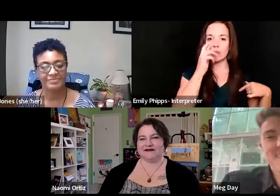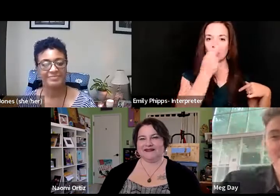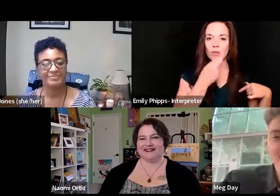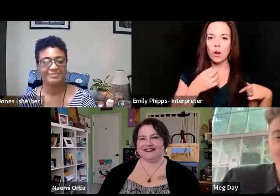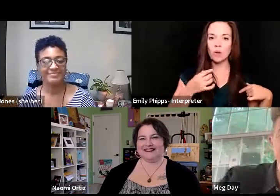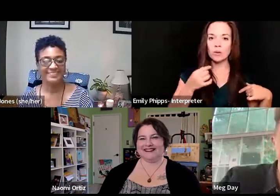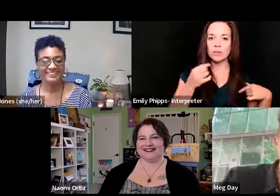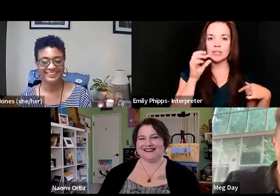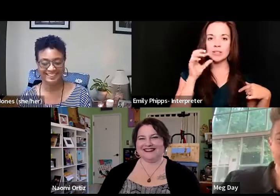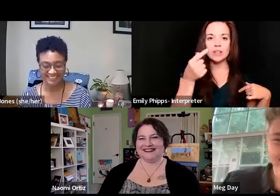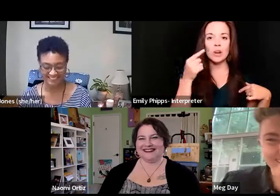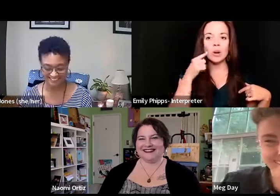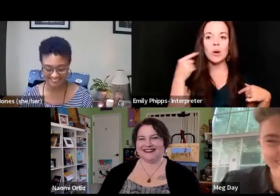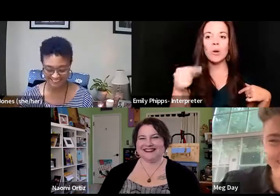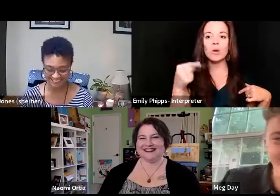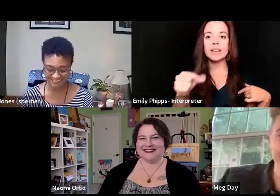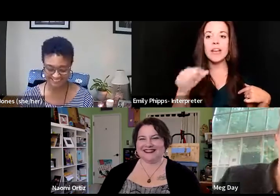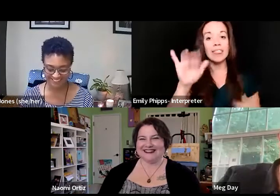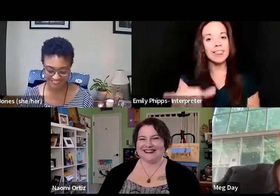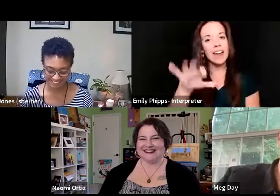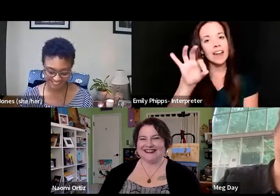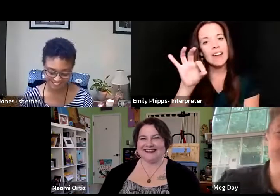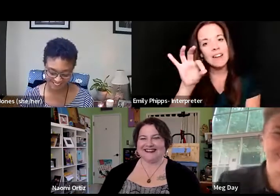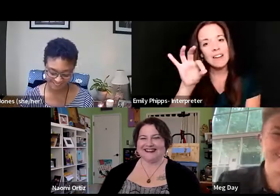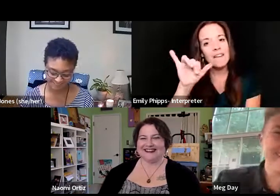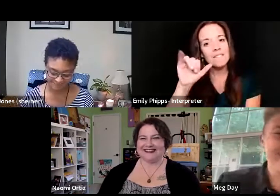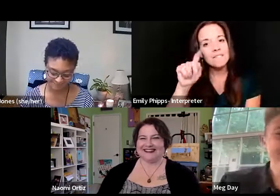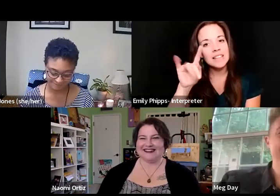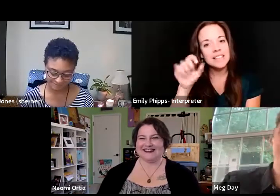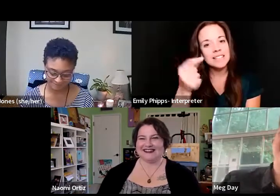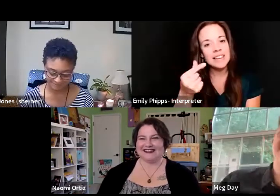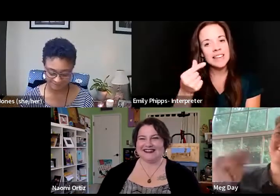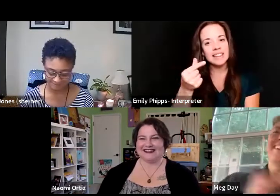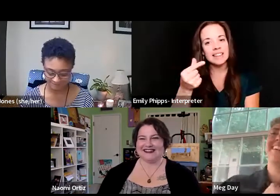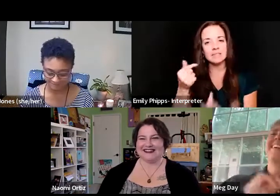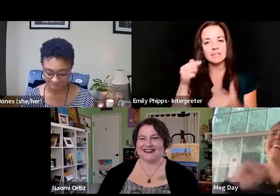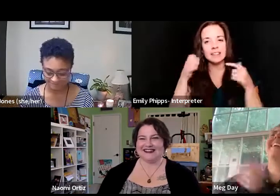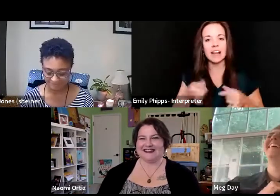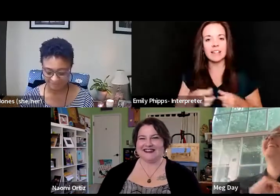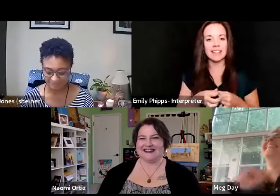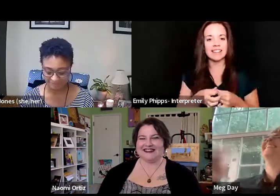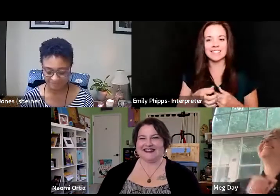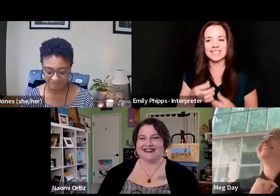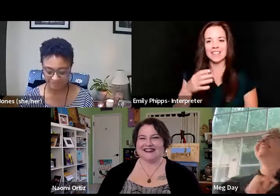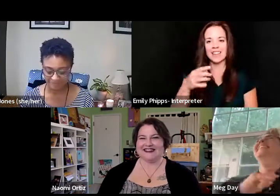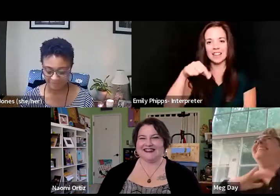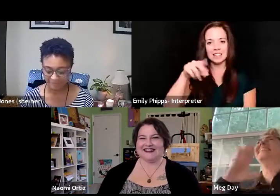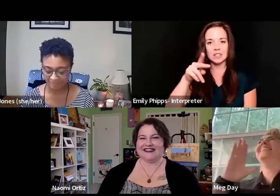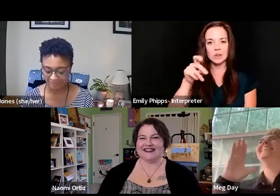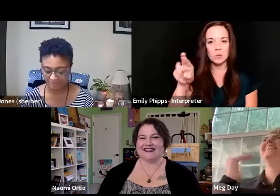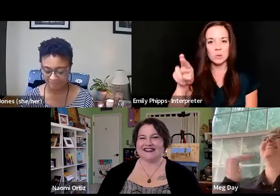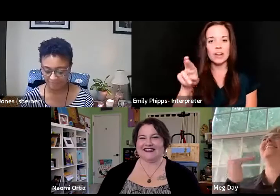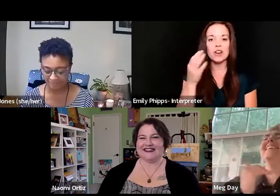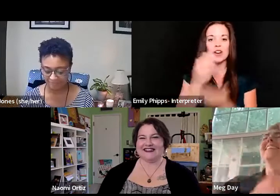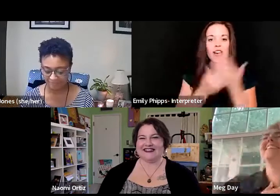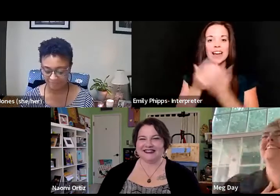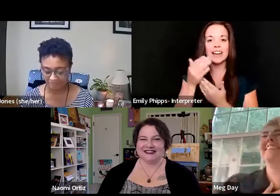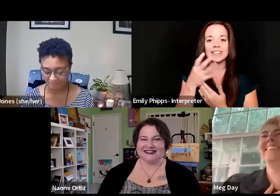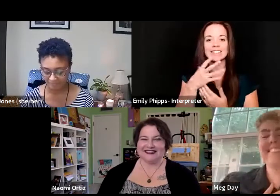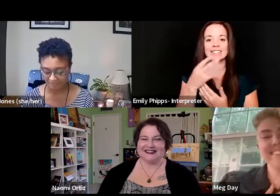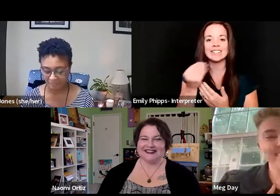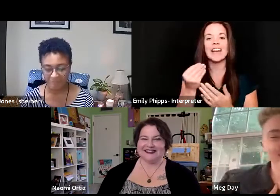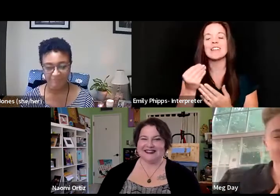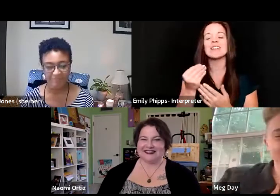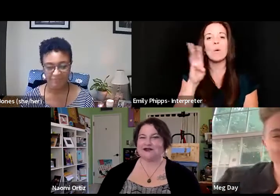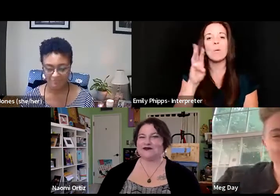this fisting necklace, which has a little queer hand on a pink triangle and a black glove, which is by Wild